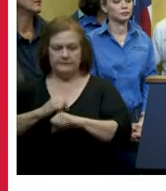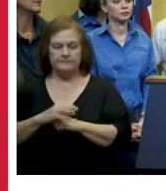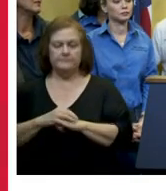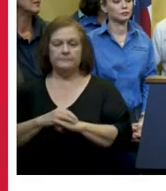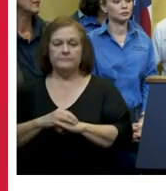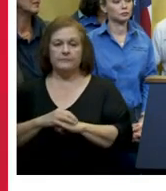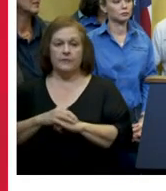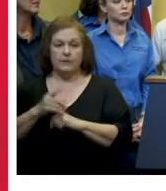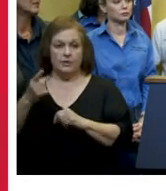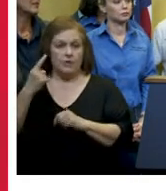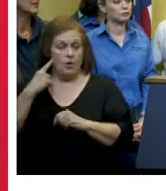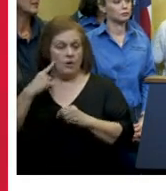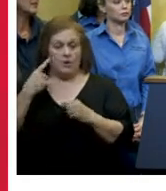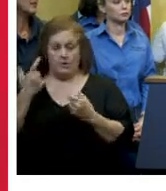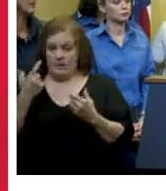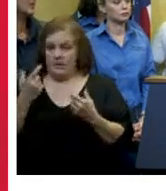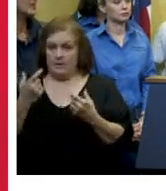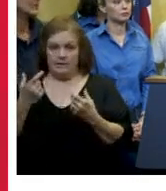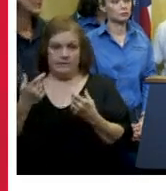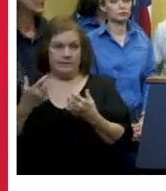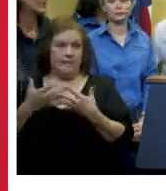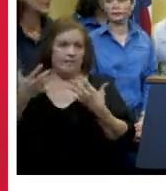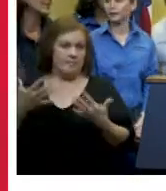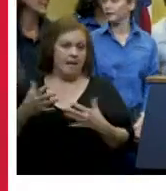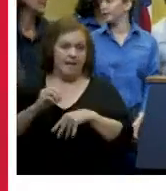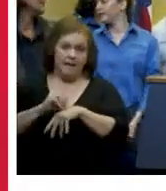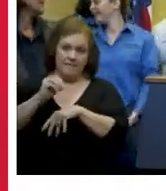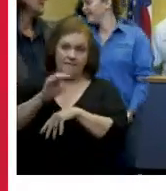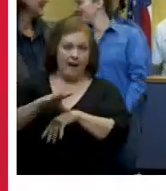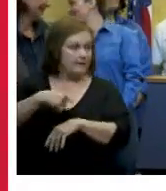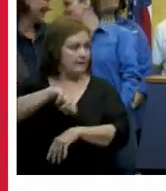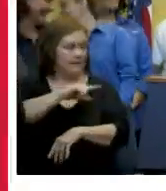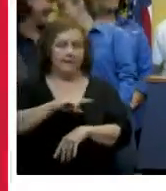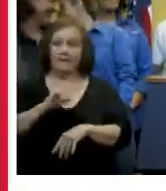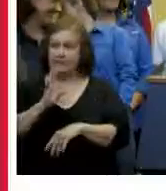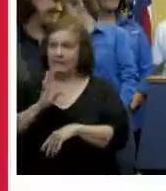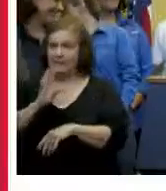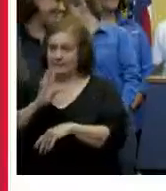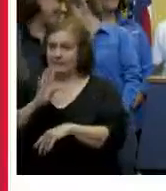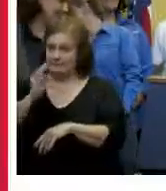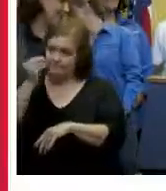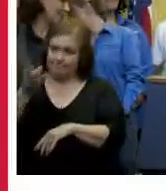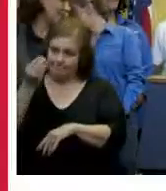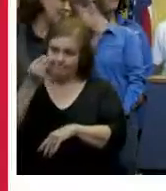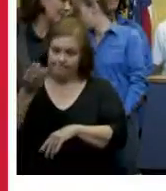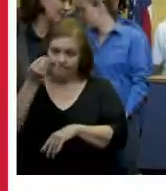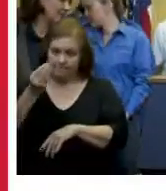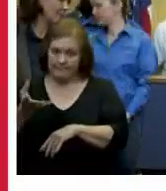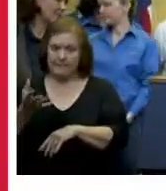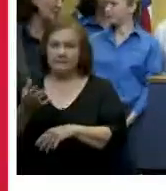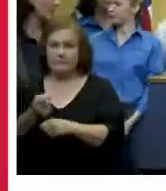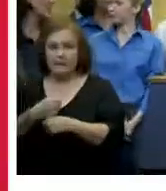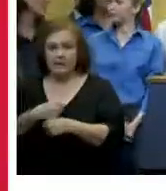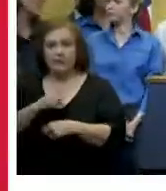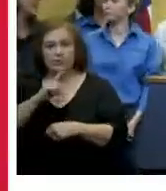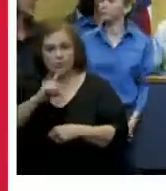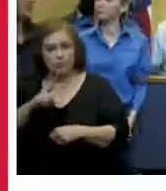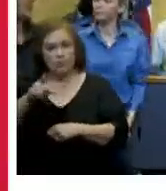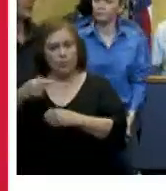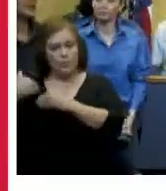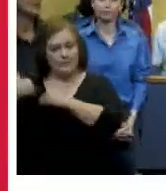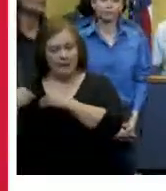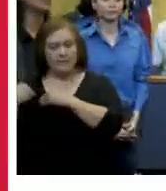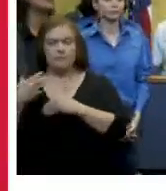first of all you guys have heard it here there's book of advice that's been offered to you to make sure that you adhere to um being very responsible